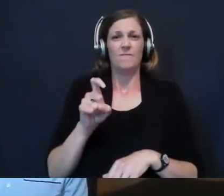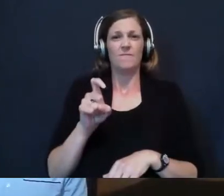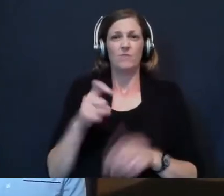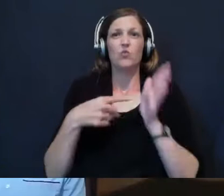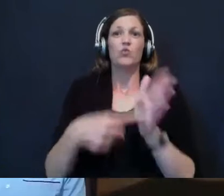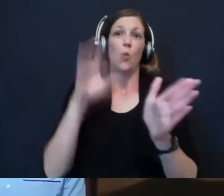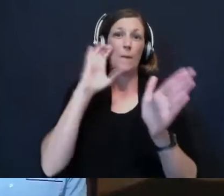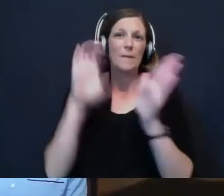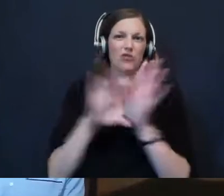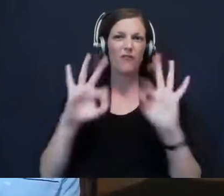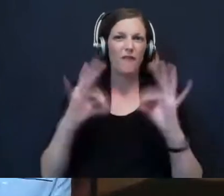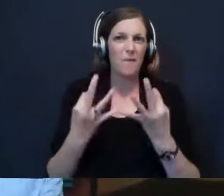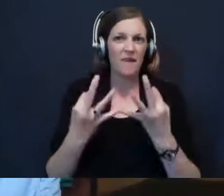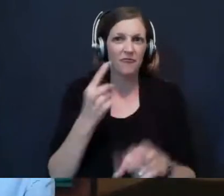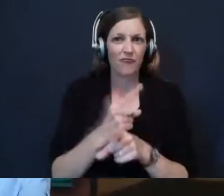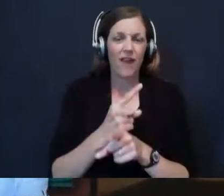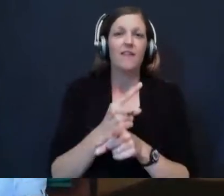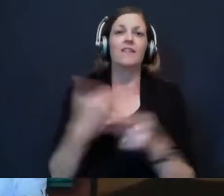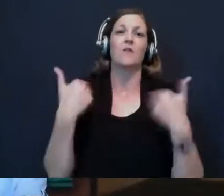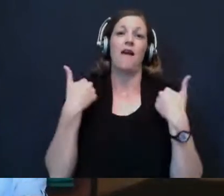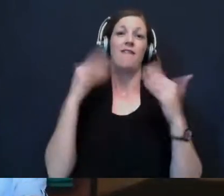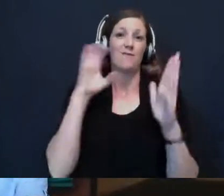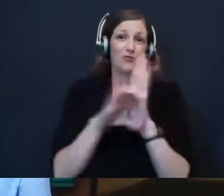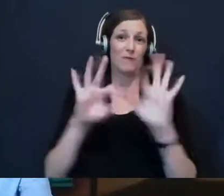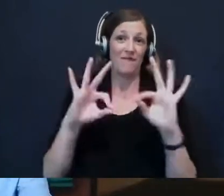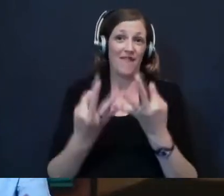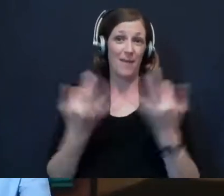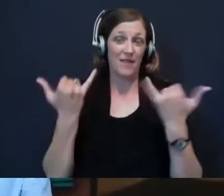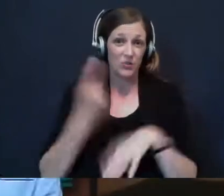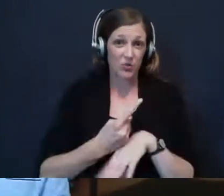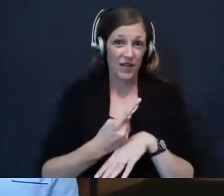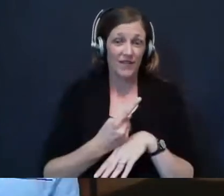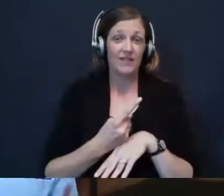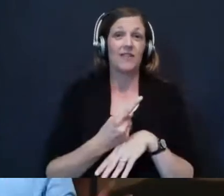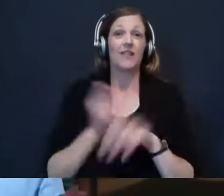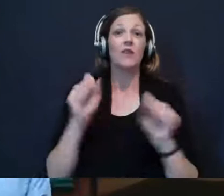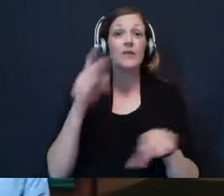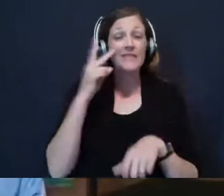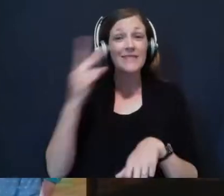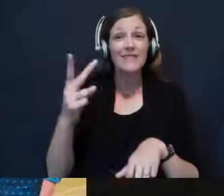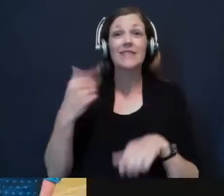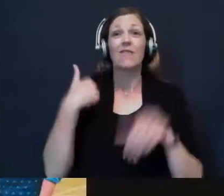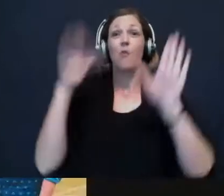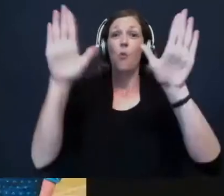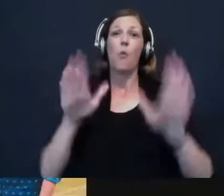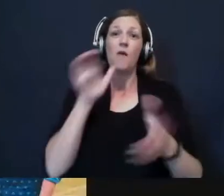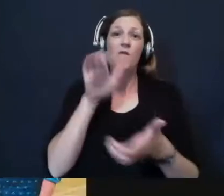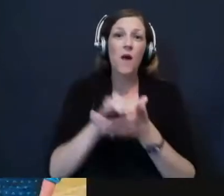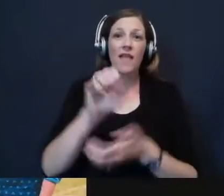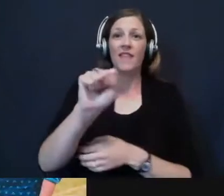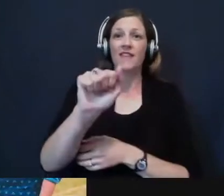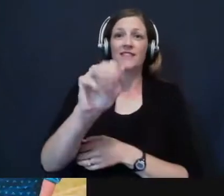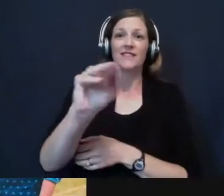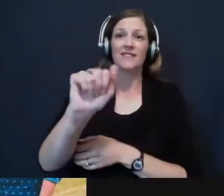a picture of your family. So I brought a picture of my family here today that you can see. I've got my wonderful wife, Samantha, and my two